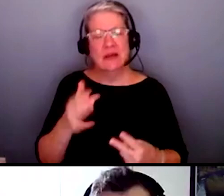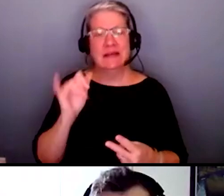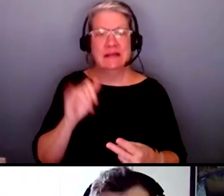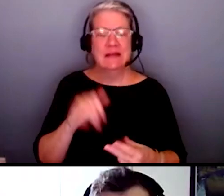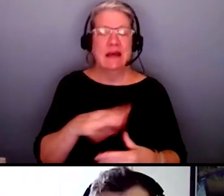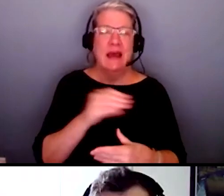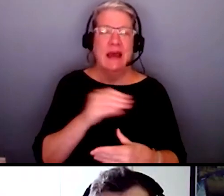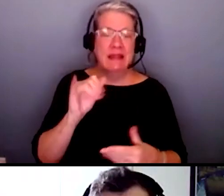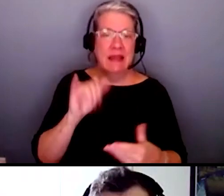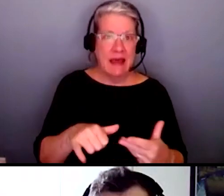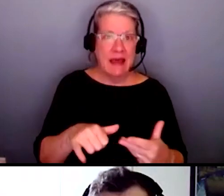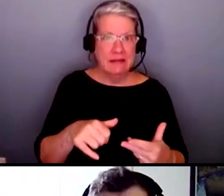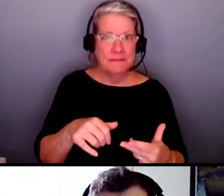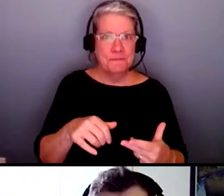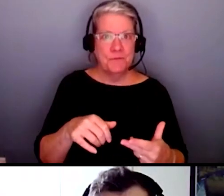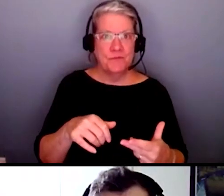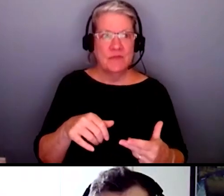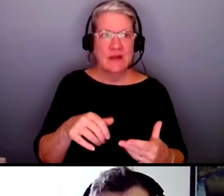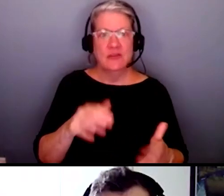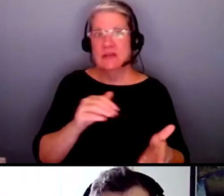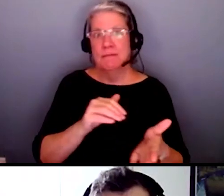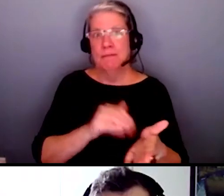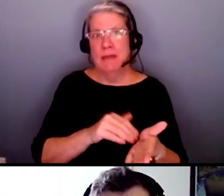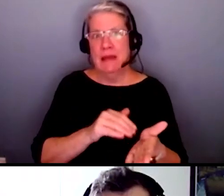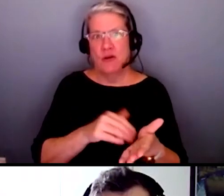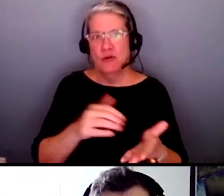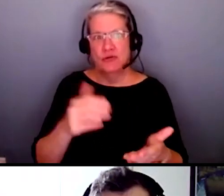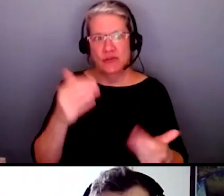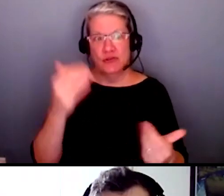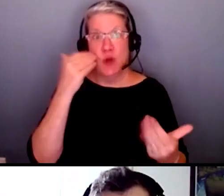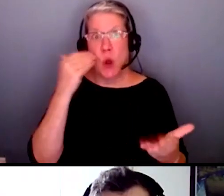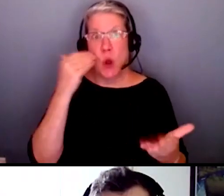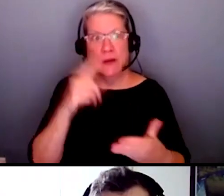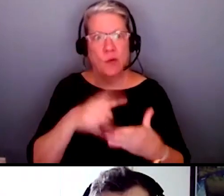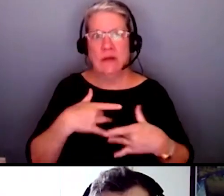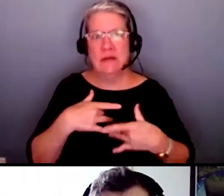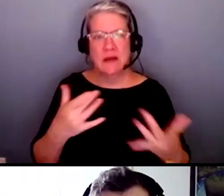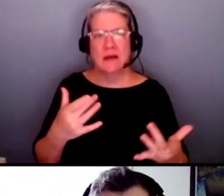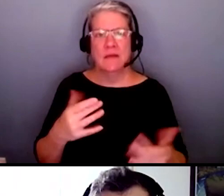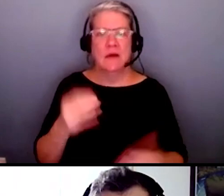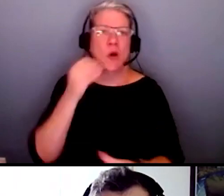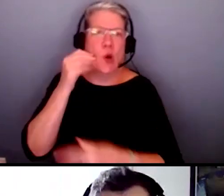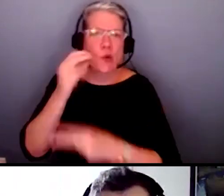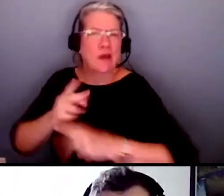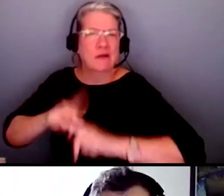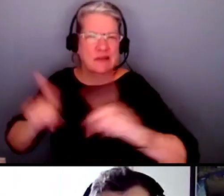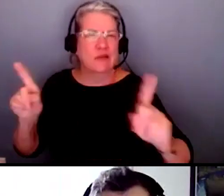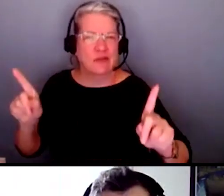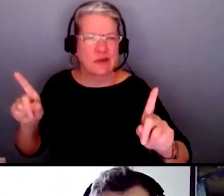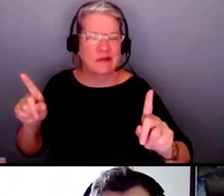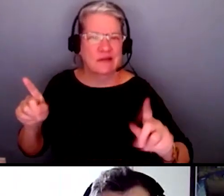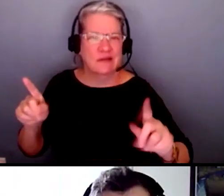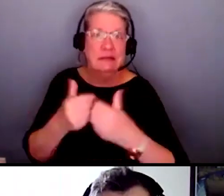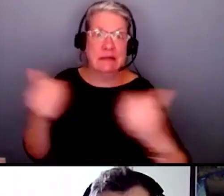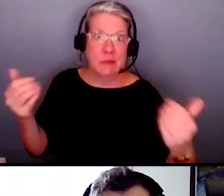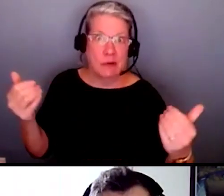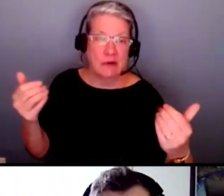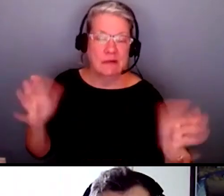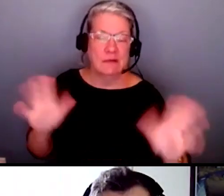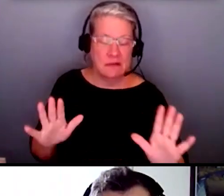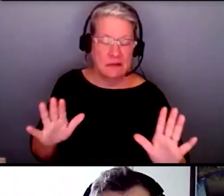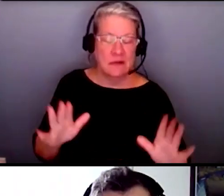the three in addition to I mean home care completely different beast something that I think you probably are all